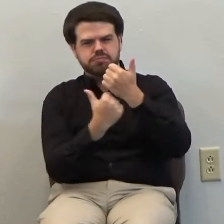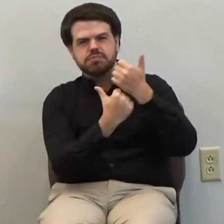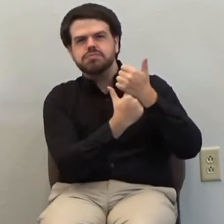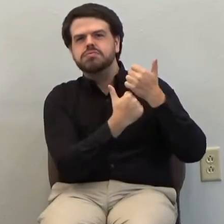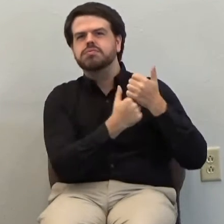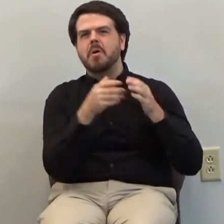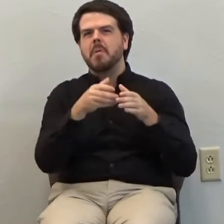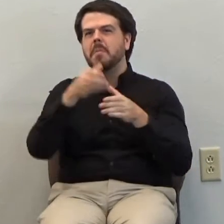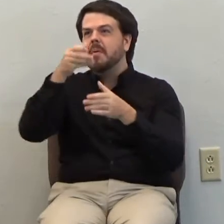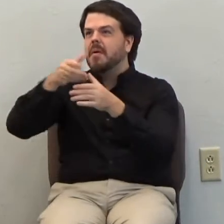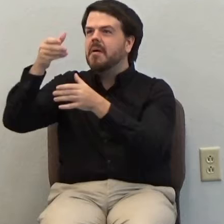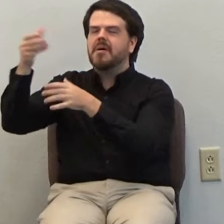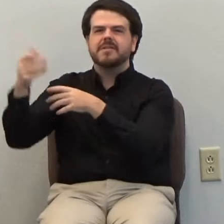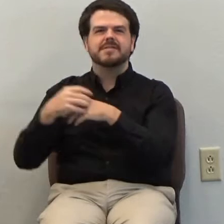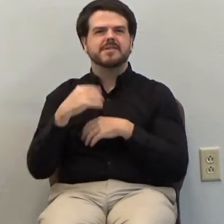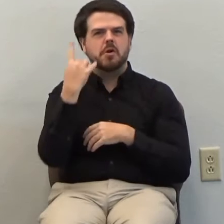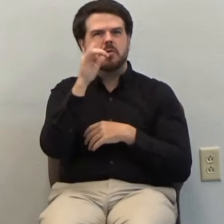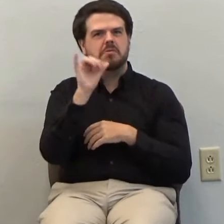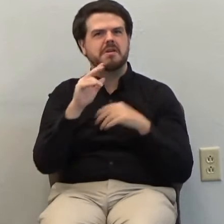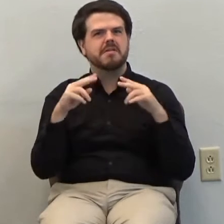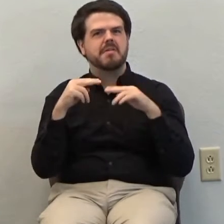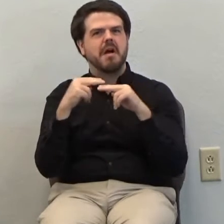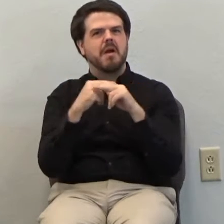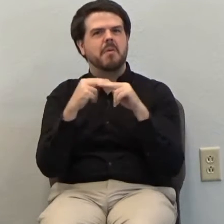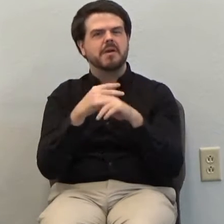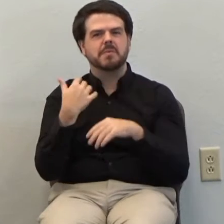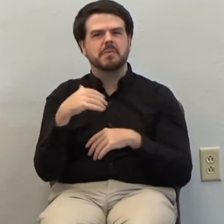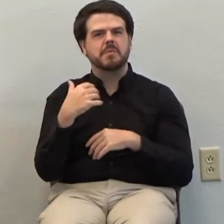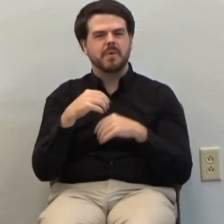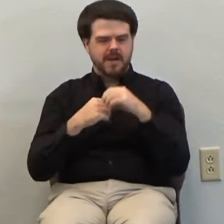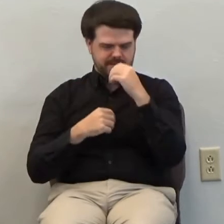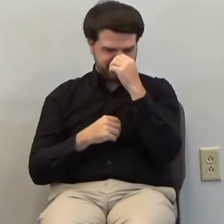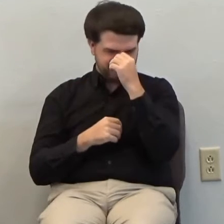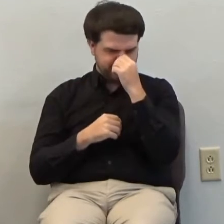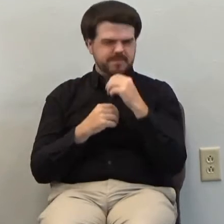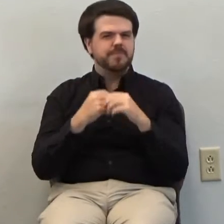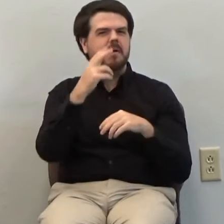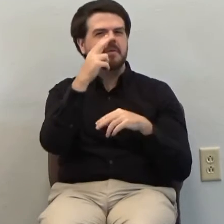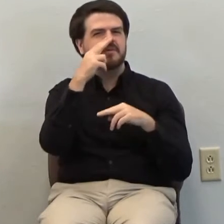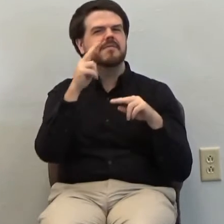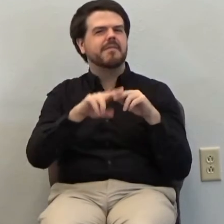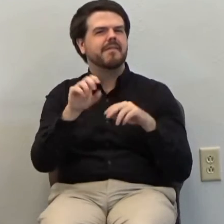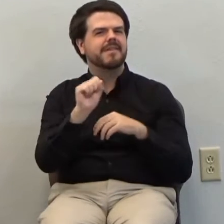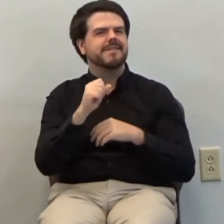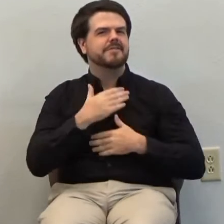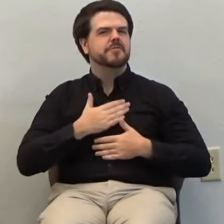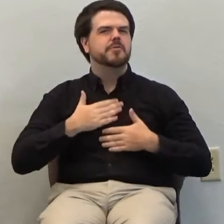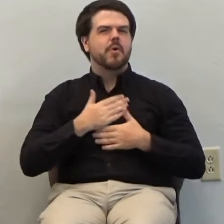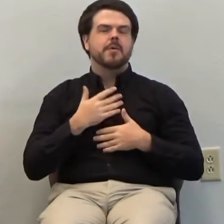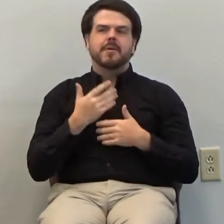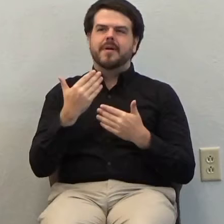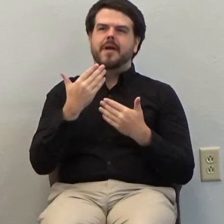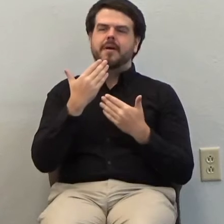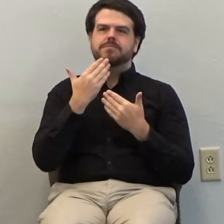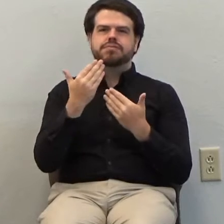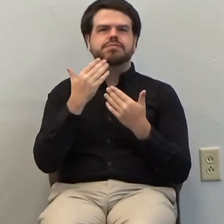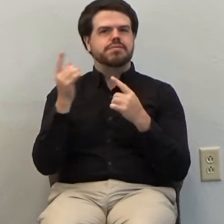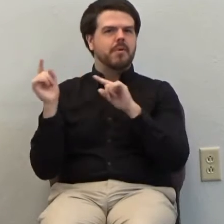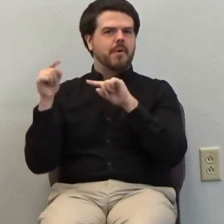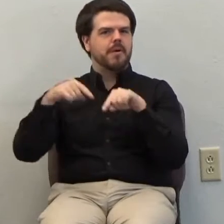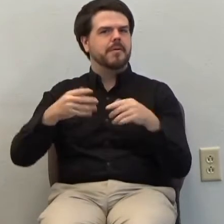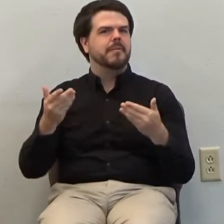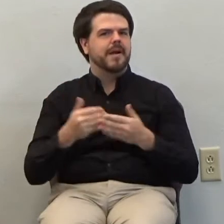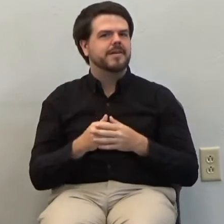That's how the highways are there. It's growing so much. We had a good time, but it's so good to be back and be with you all.